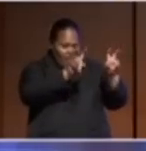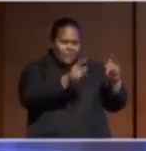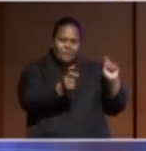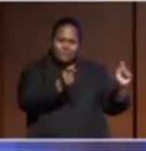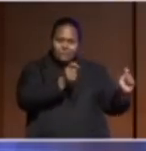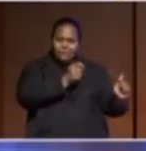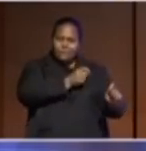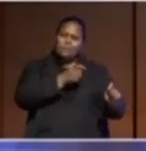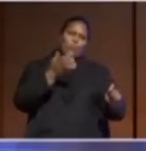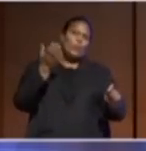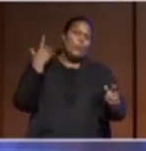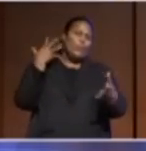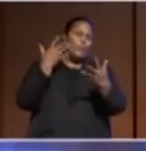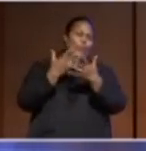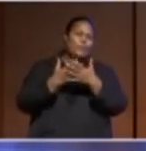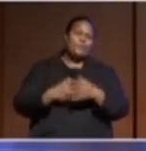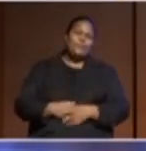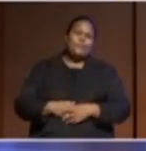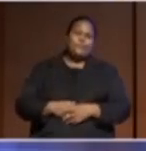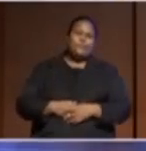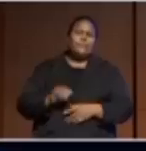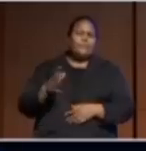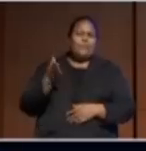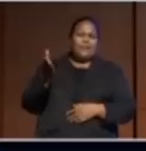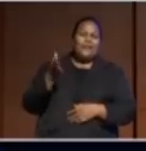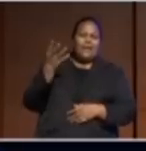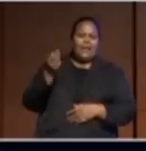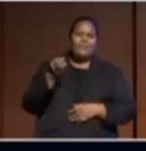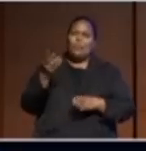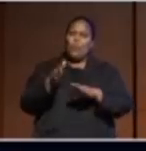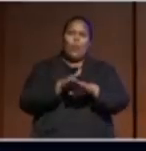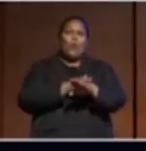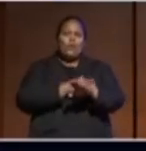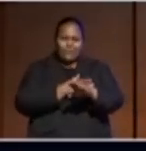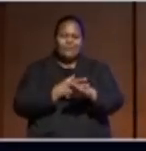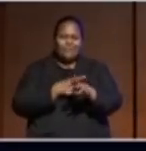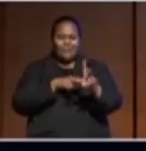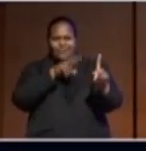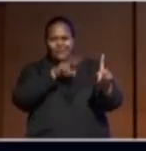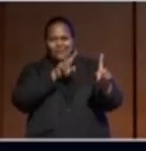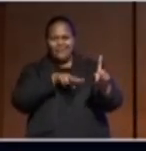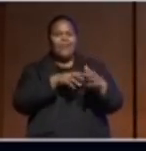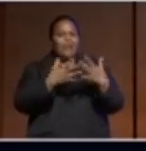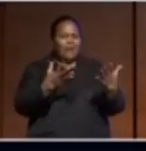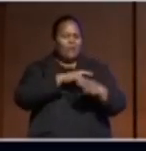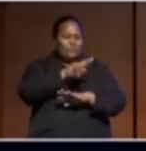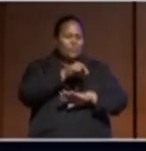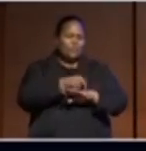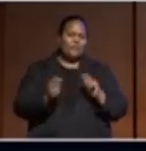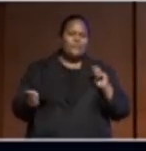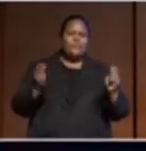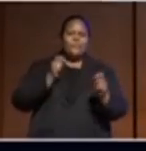you've probably got some long perspective around it. So a few questions in there, Prime Minister,